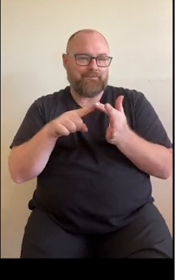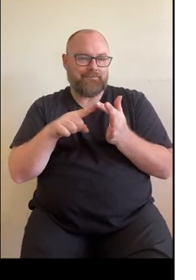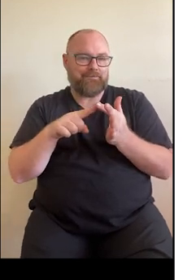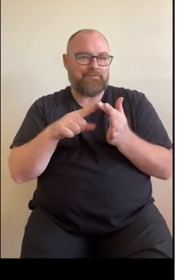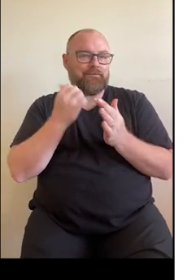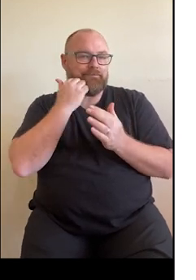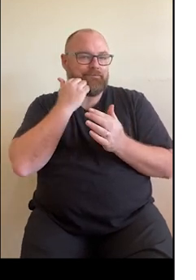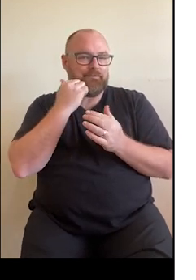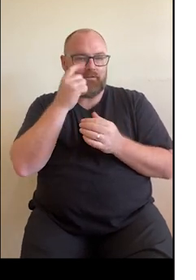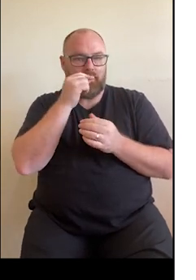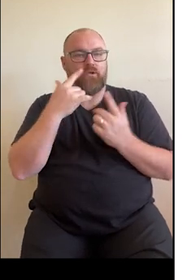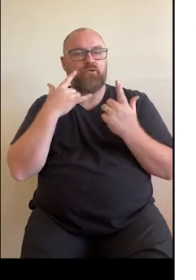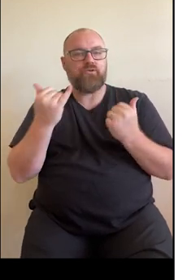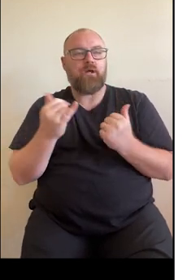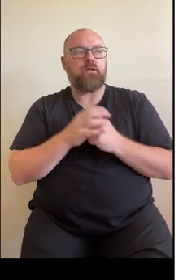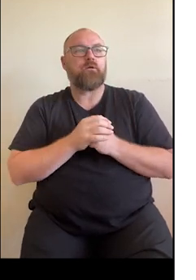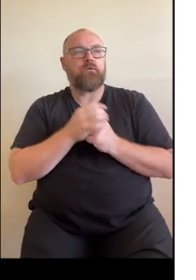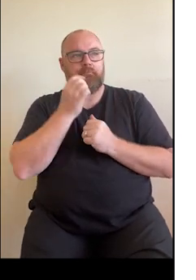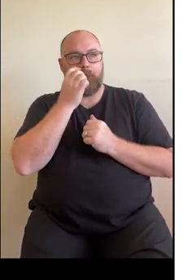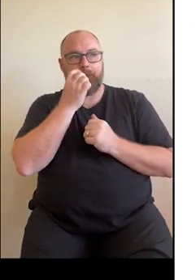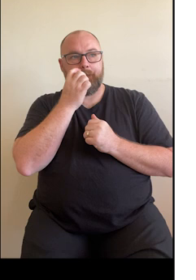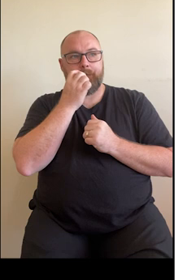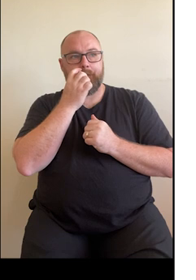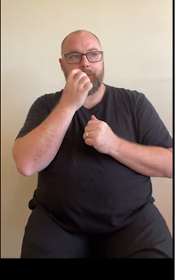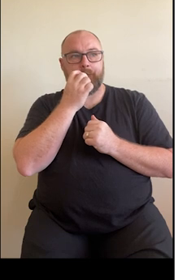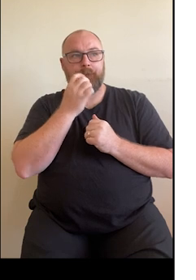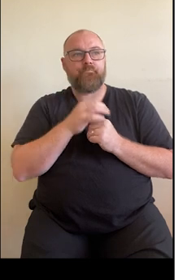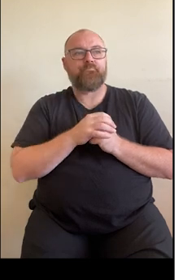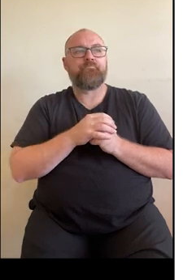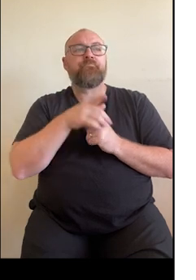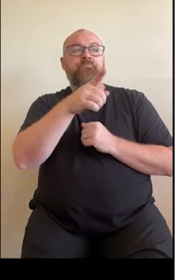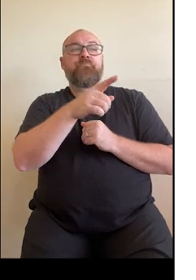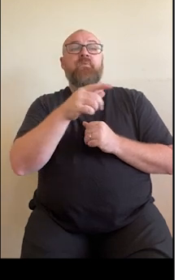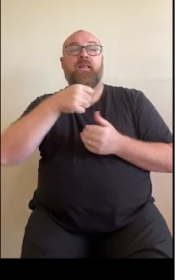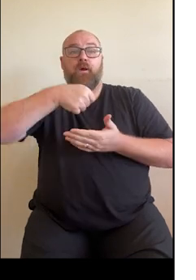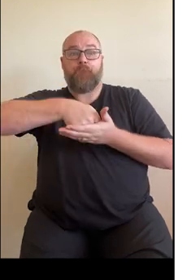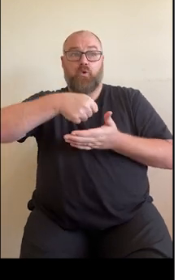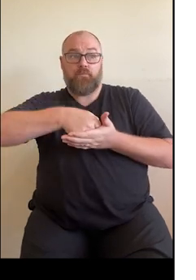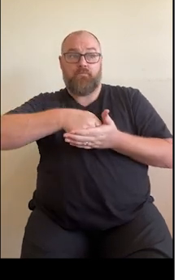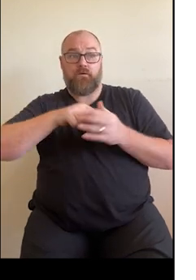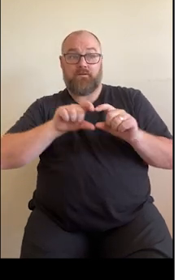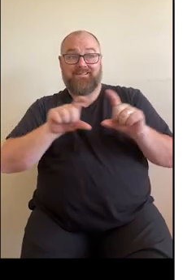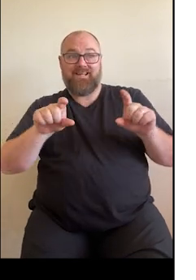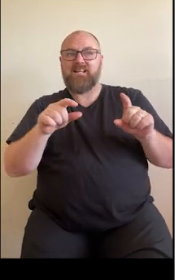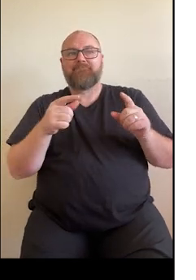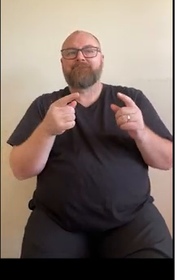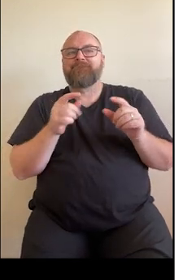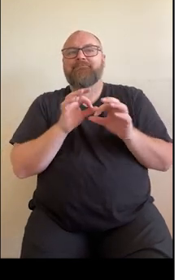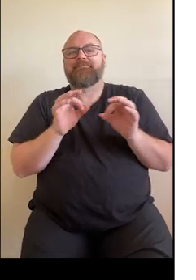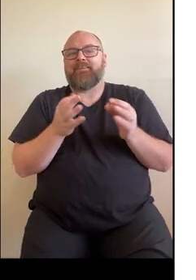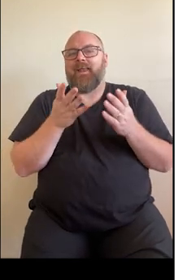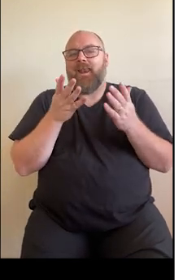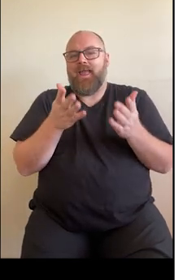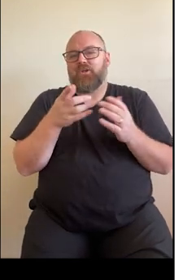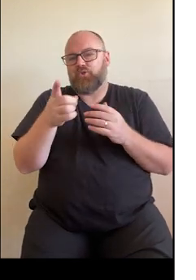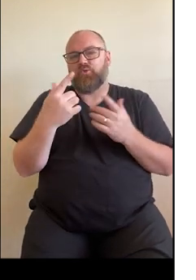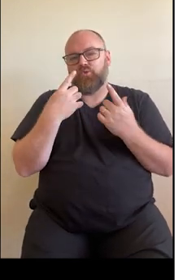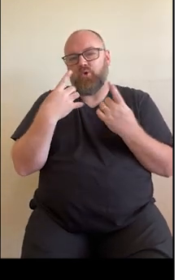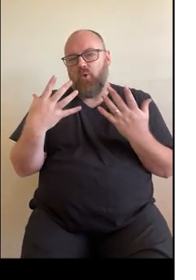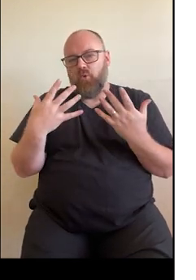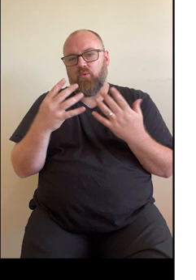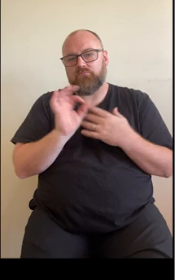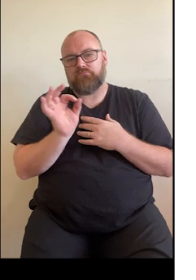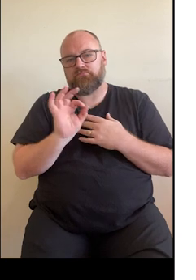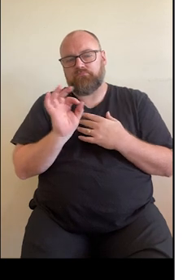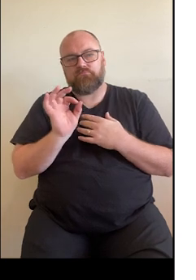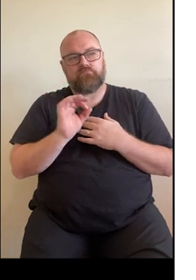Some documents listed like the green discharge summary at the bottom there don't allow for a preview of the medicines information from here.